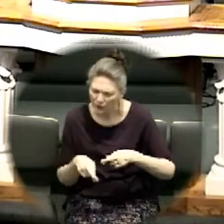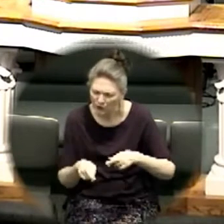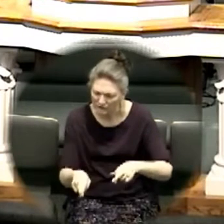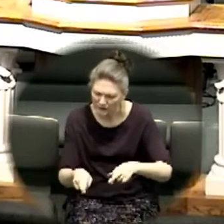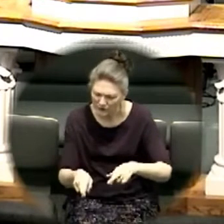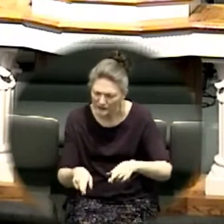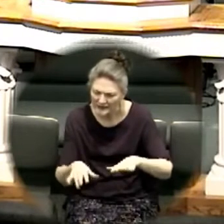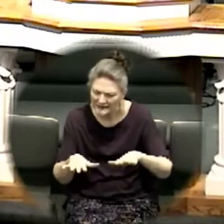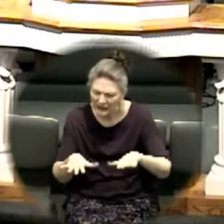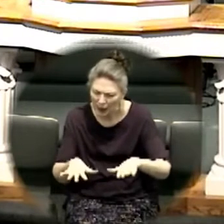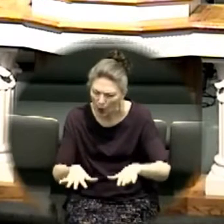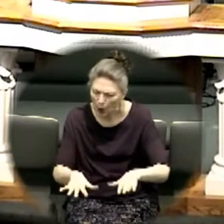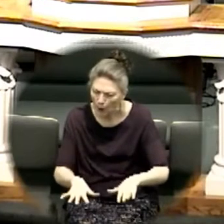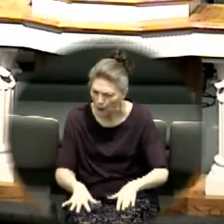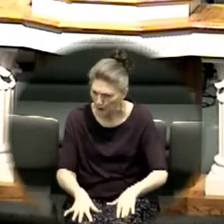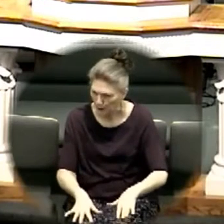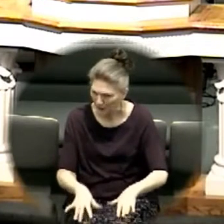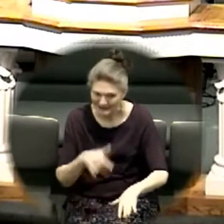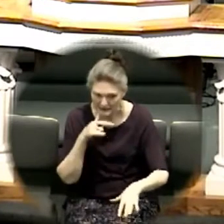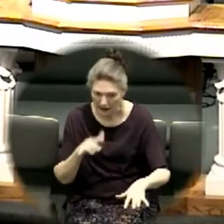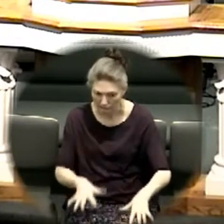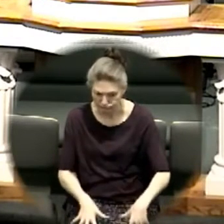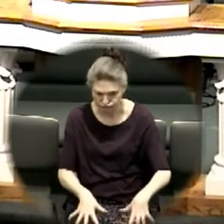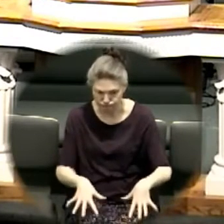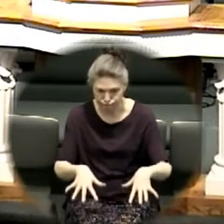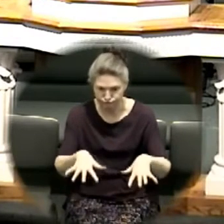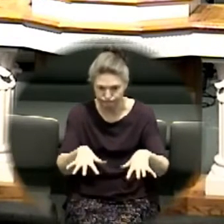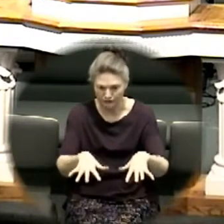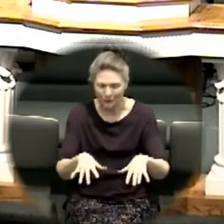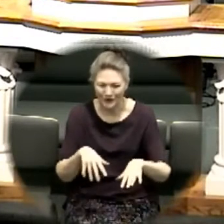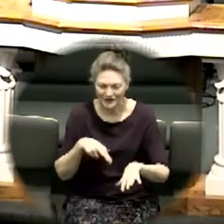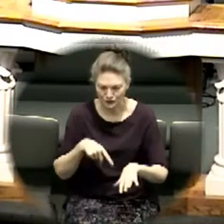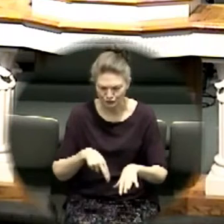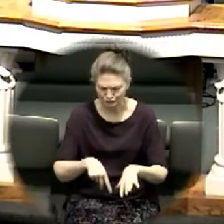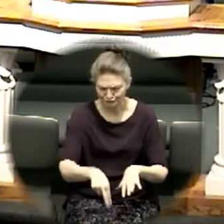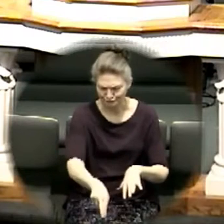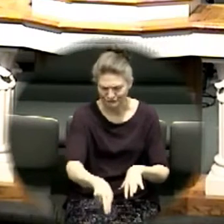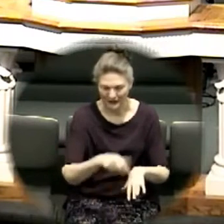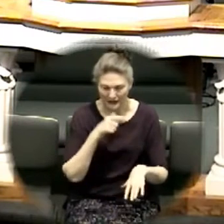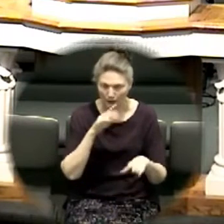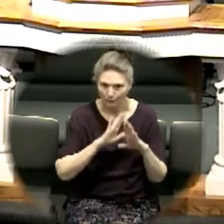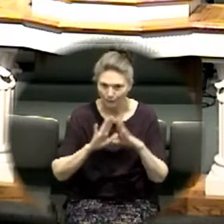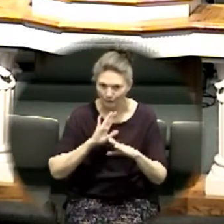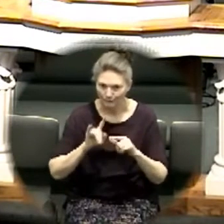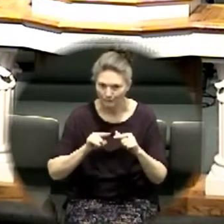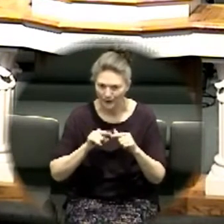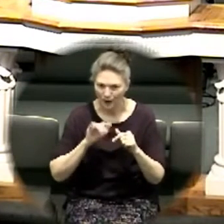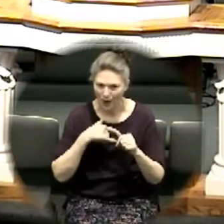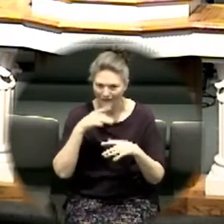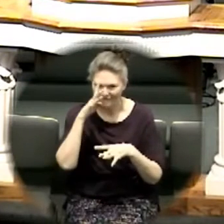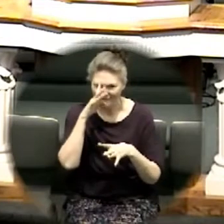we can walk across then and not have to worry about all of this faith that's required